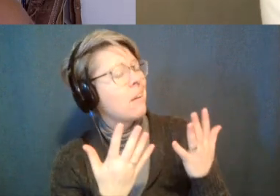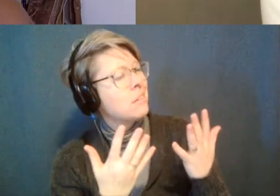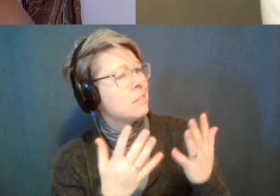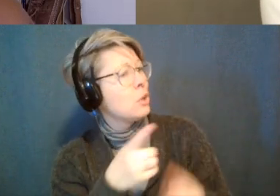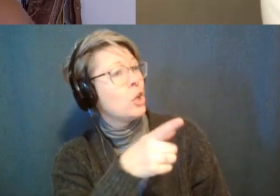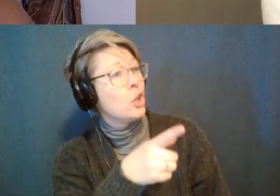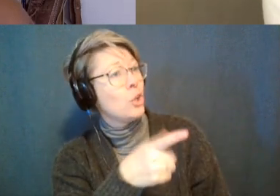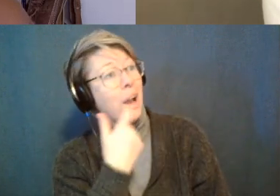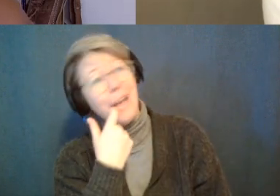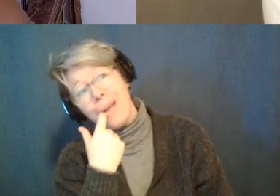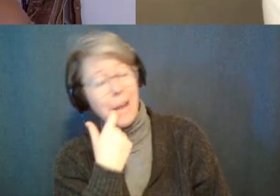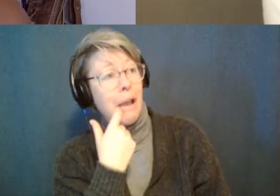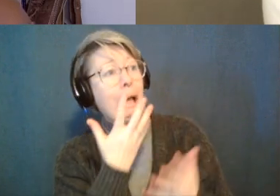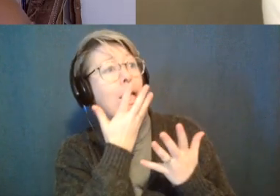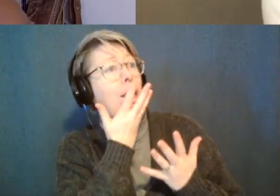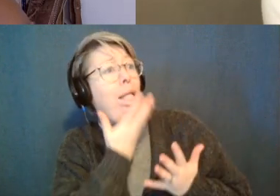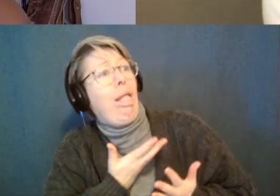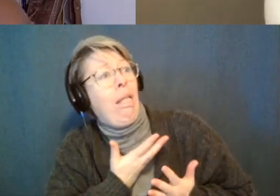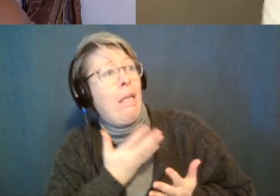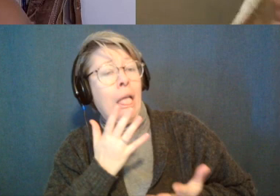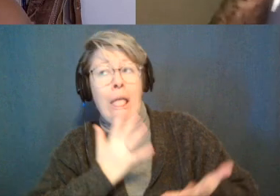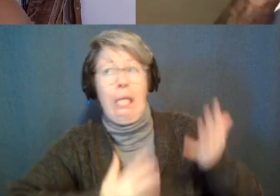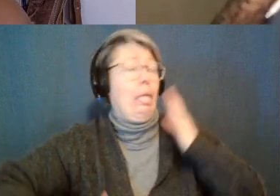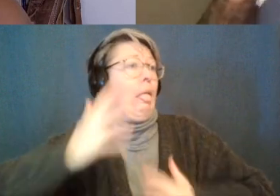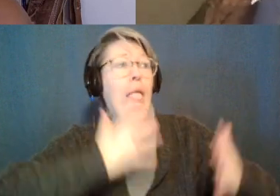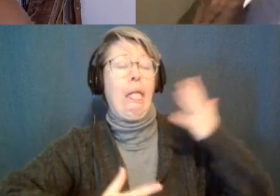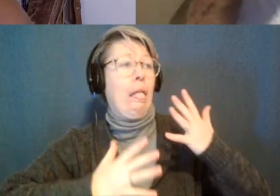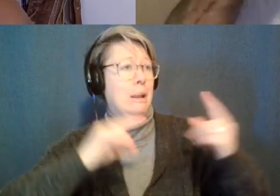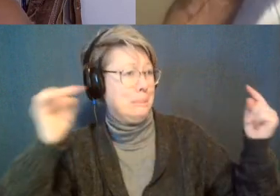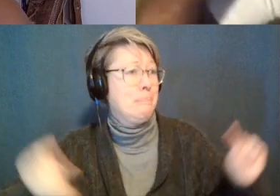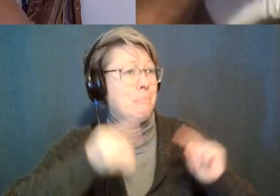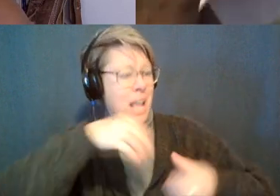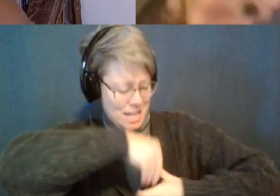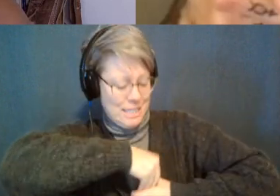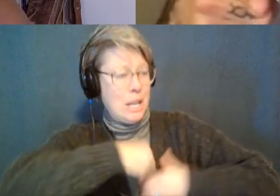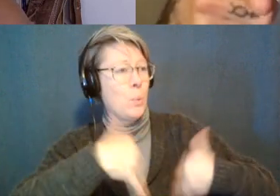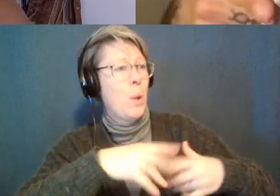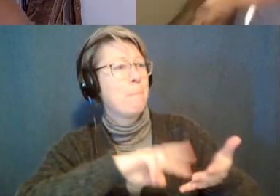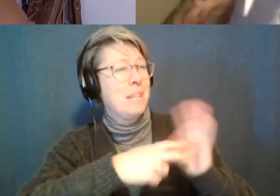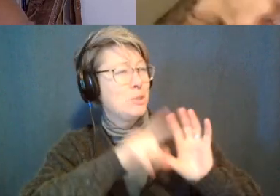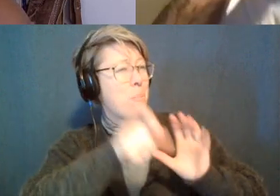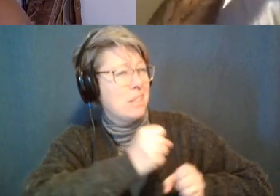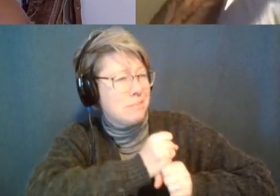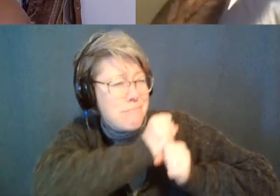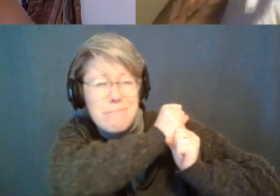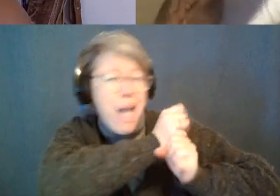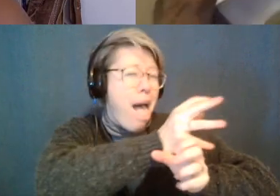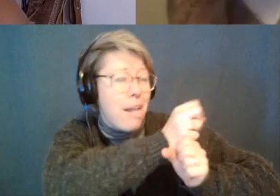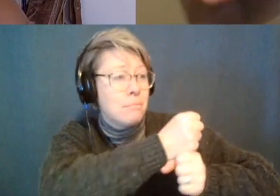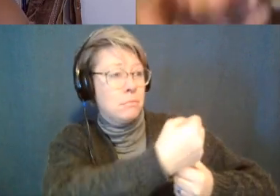your fix right now and you don't know what to do with yourself and you have so much pain inside that you need to lash out at other people who are doing